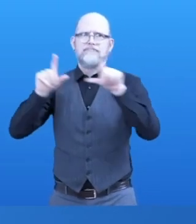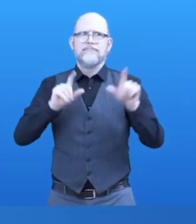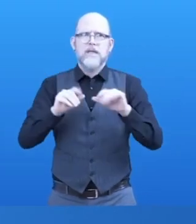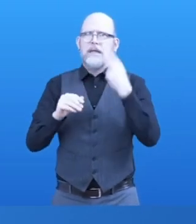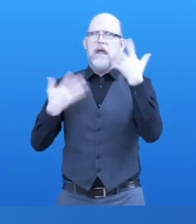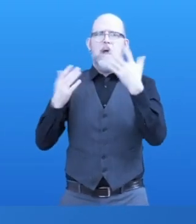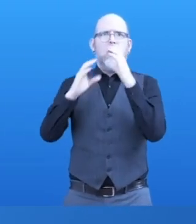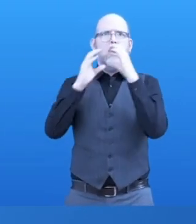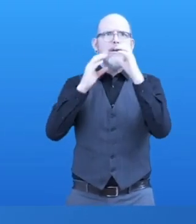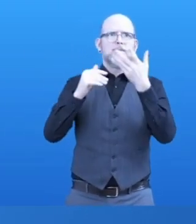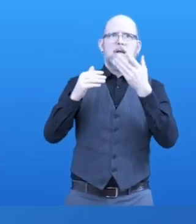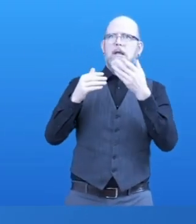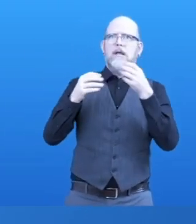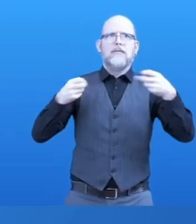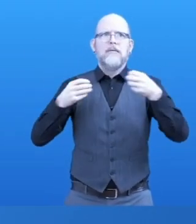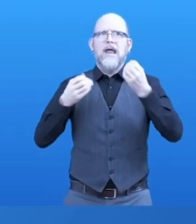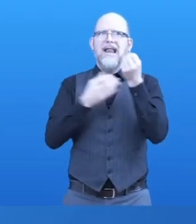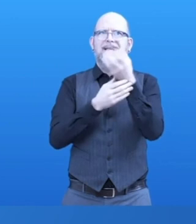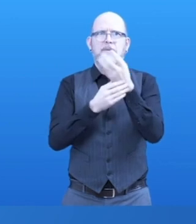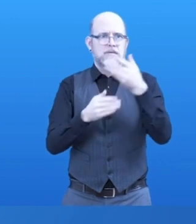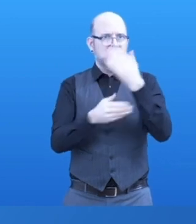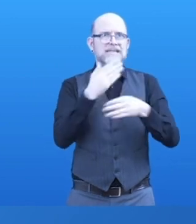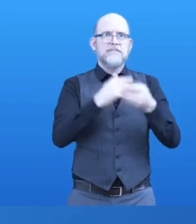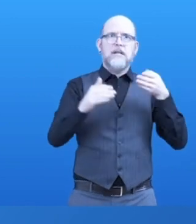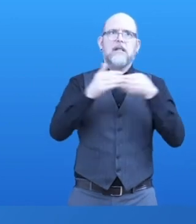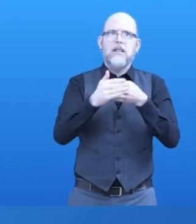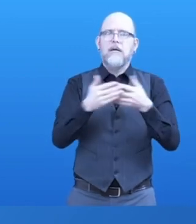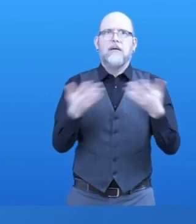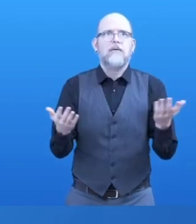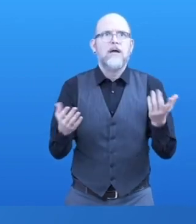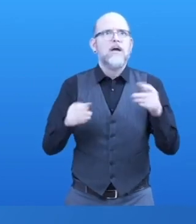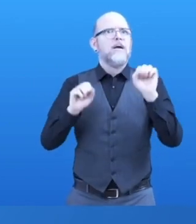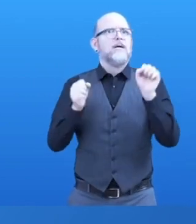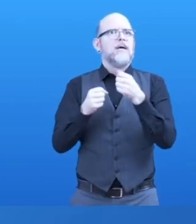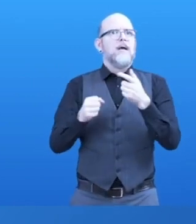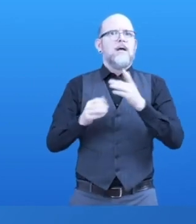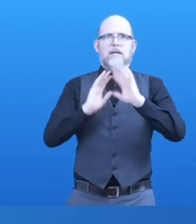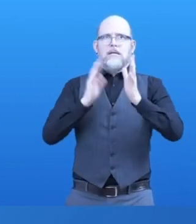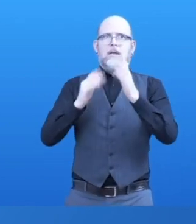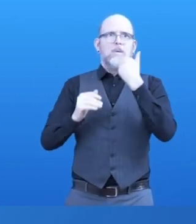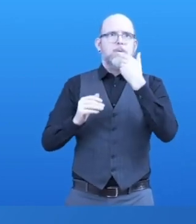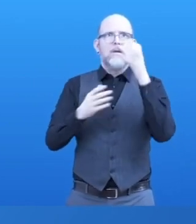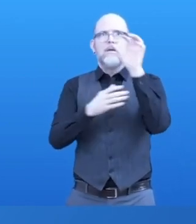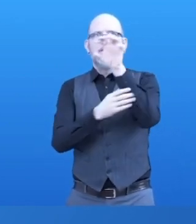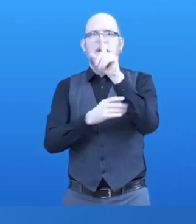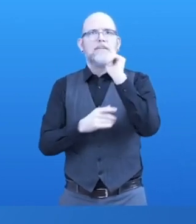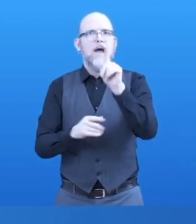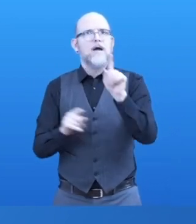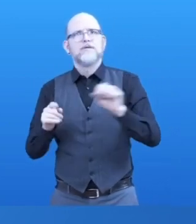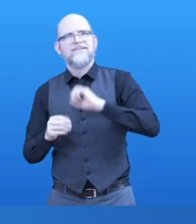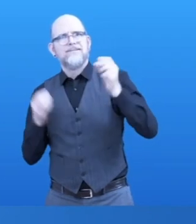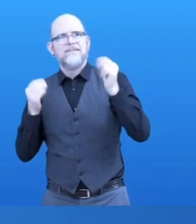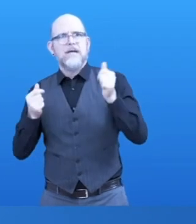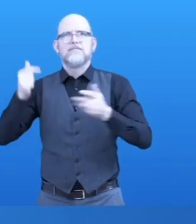spotlighting on the sign interpreter and the written captions to make the video conferencing accessible to all. So,